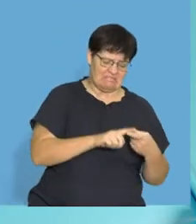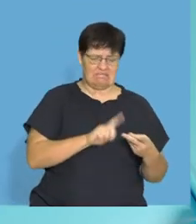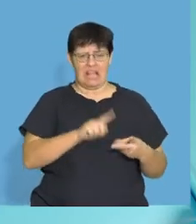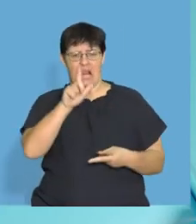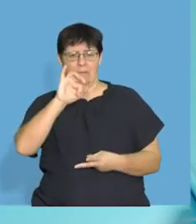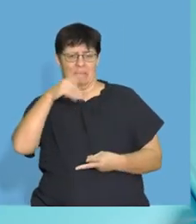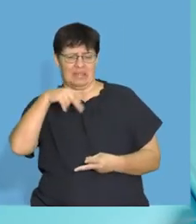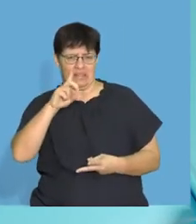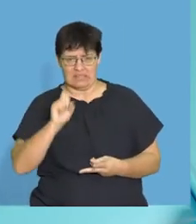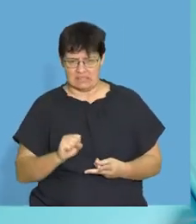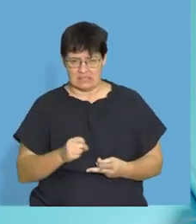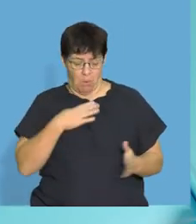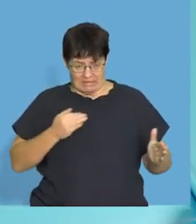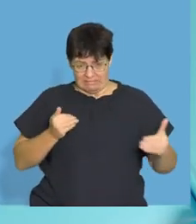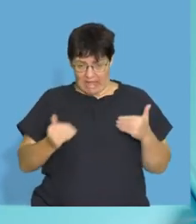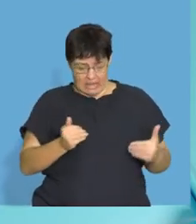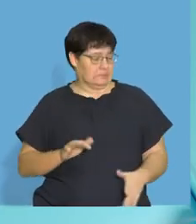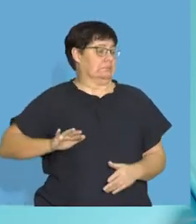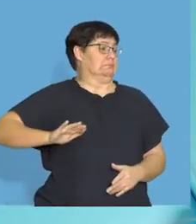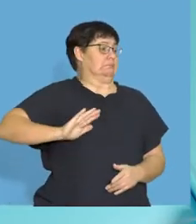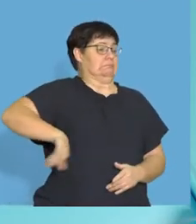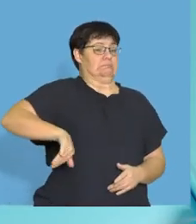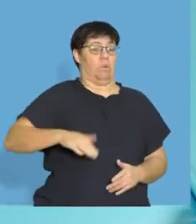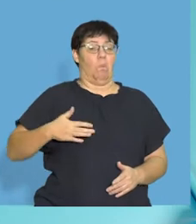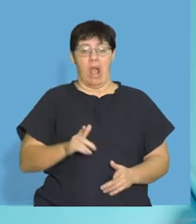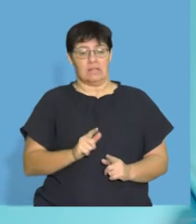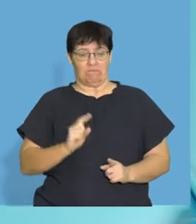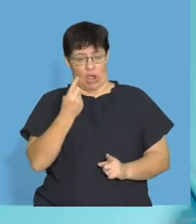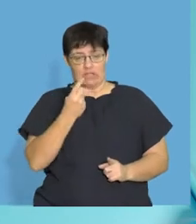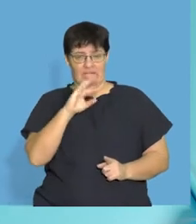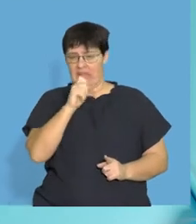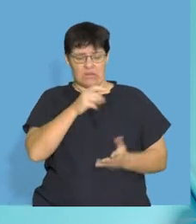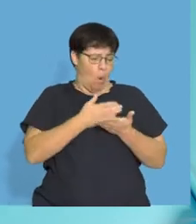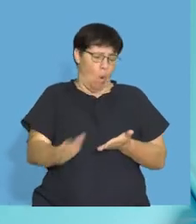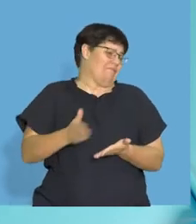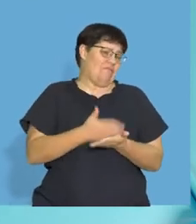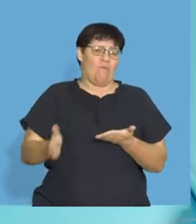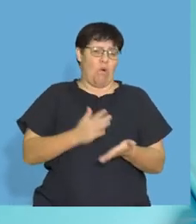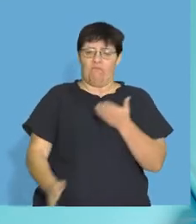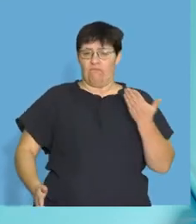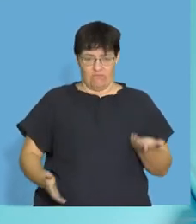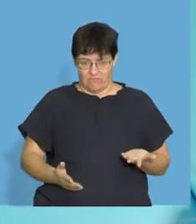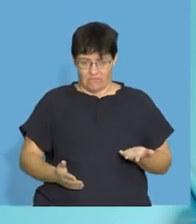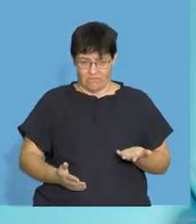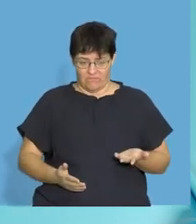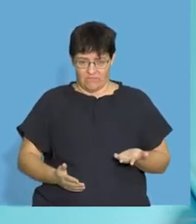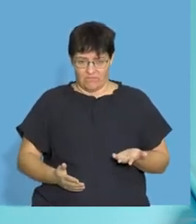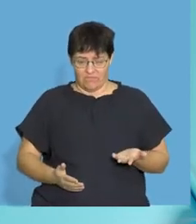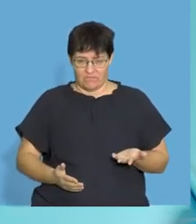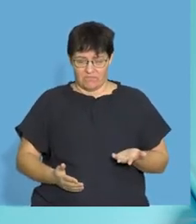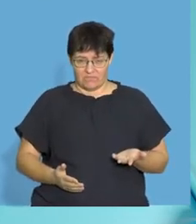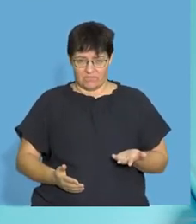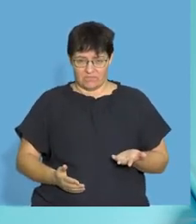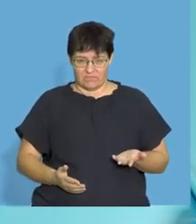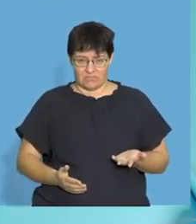are, whenever we want to go on a diet and we want to lose weight, the first thing we want to do is, A, we've got to cut out all the fats. We